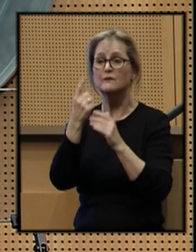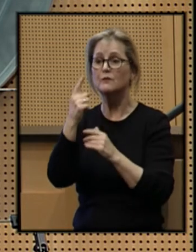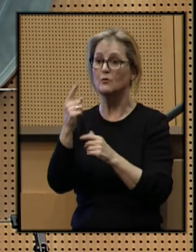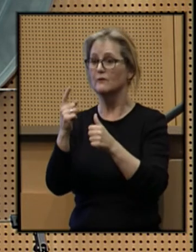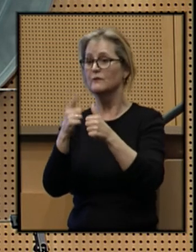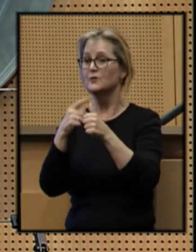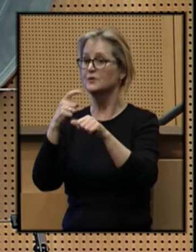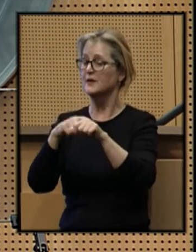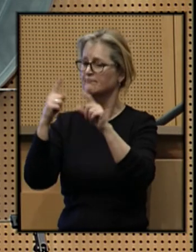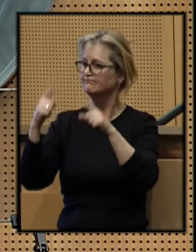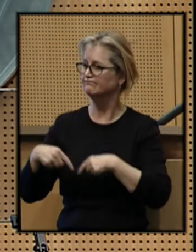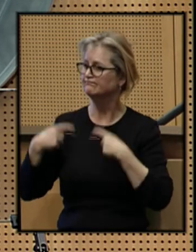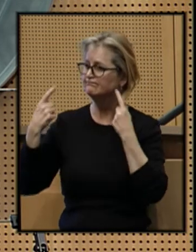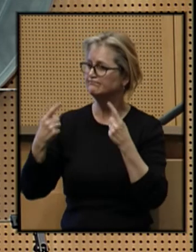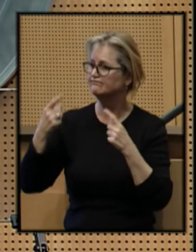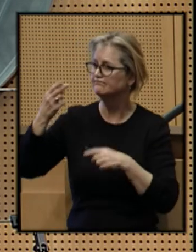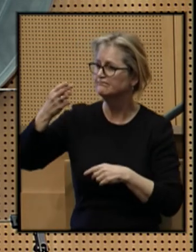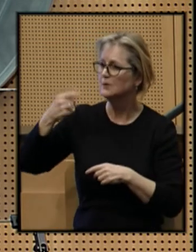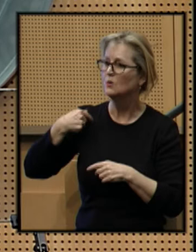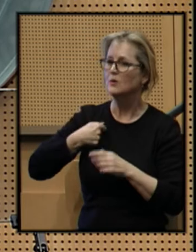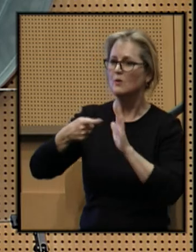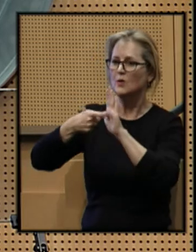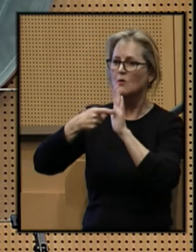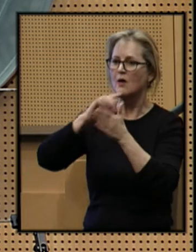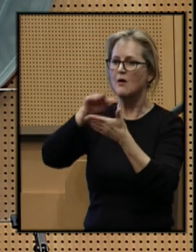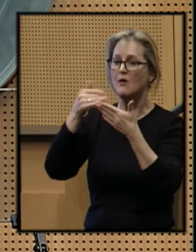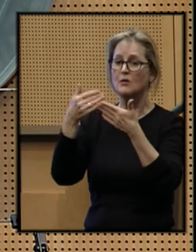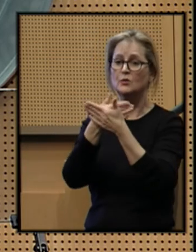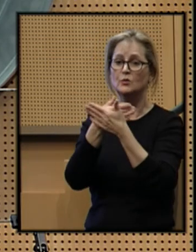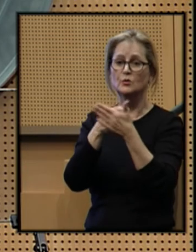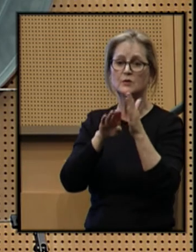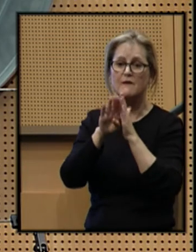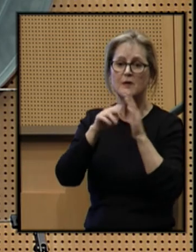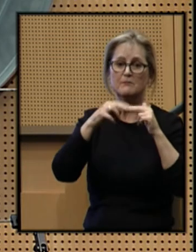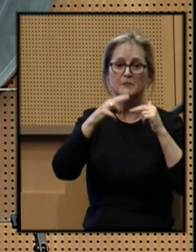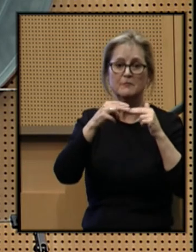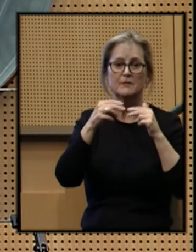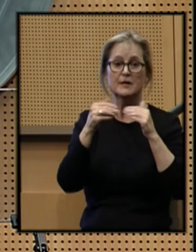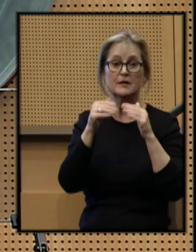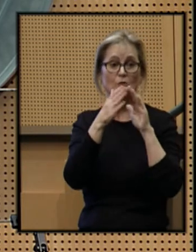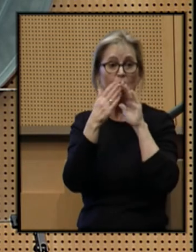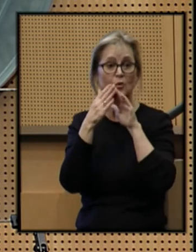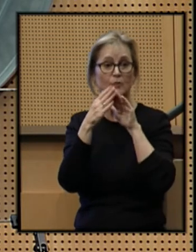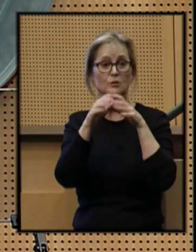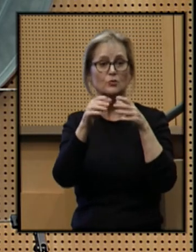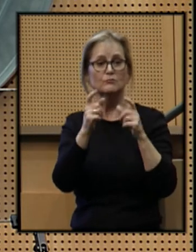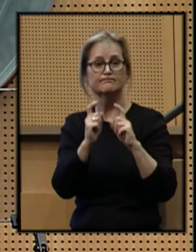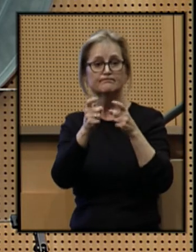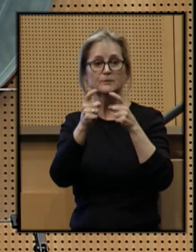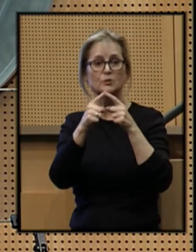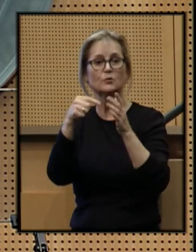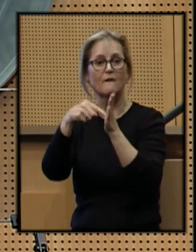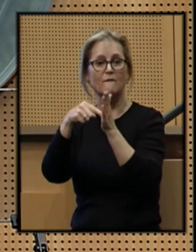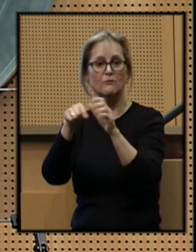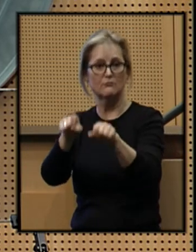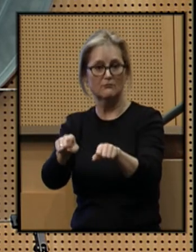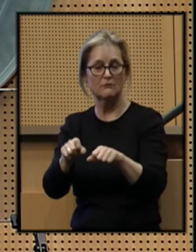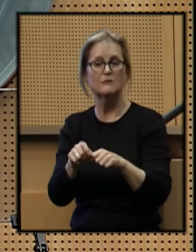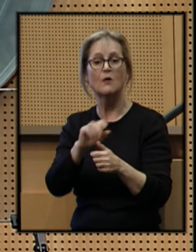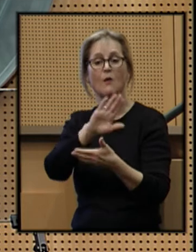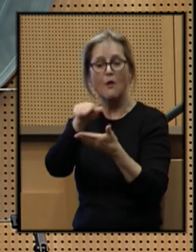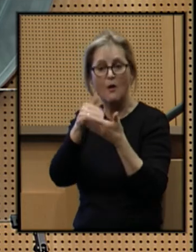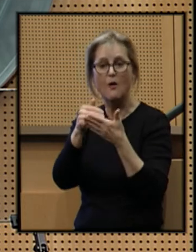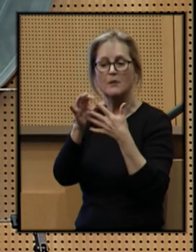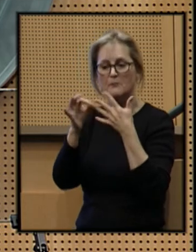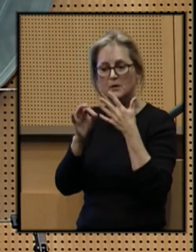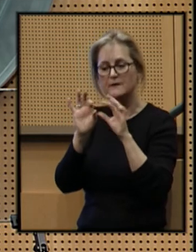first time ever, we will require all new development in our urban villages to contribute to affordability. All